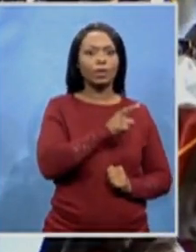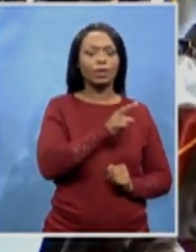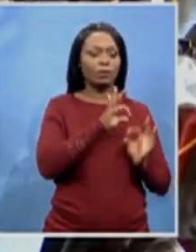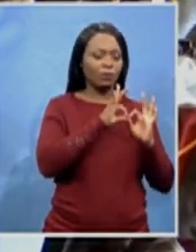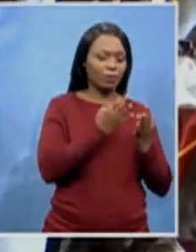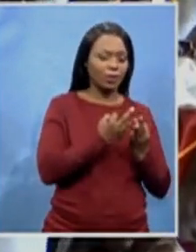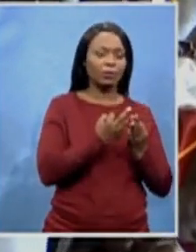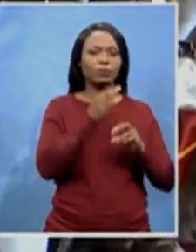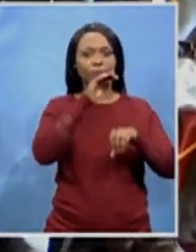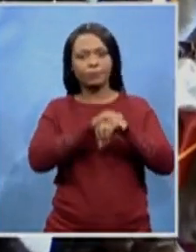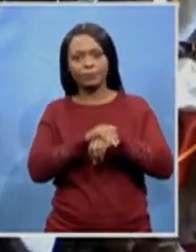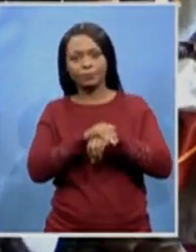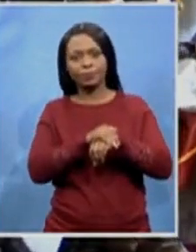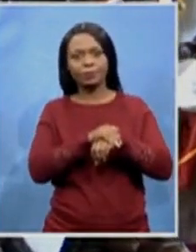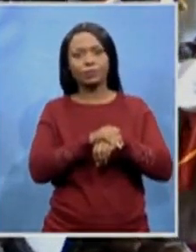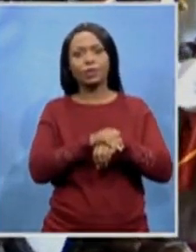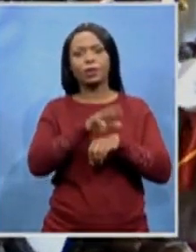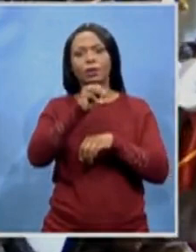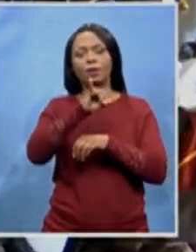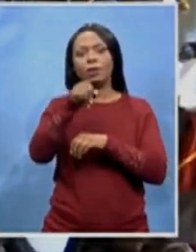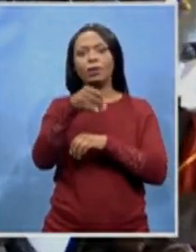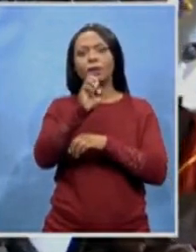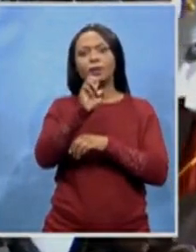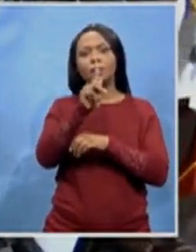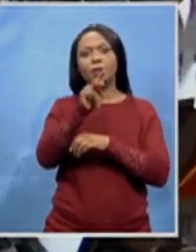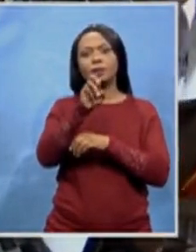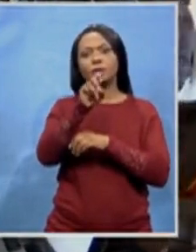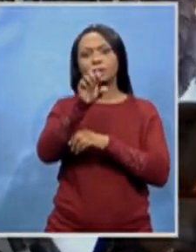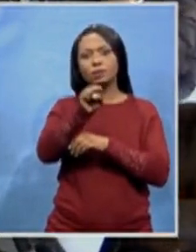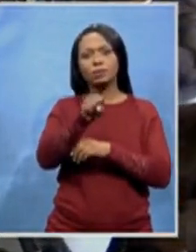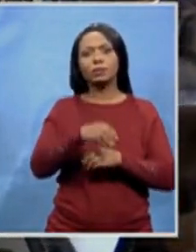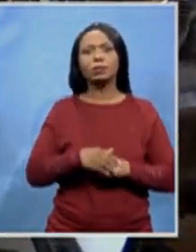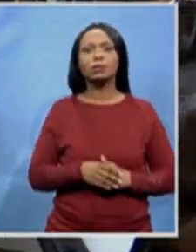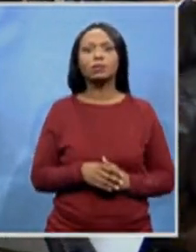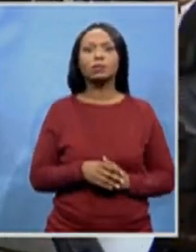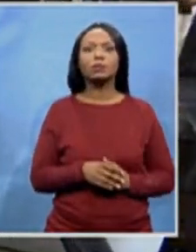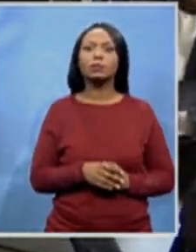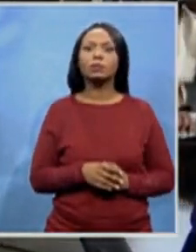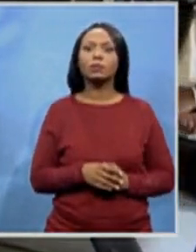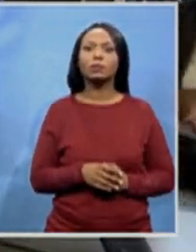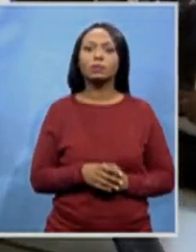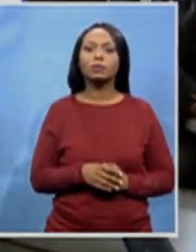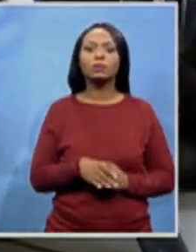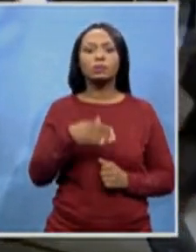Ladies and gentlemen, I greet you and I bow our heads to our fallen giant,